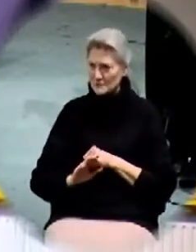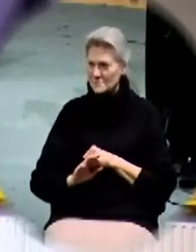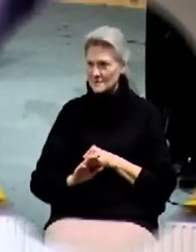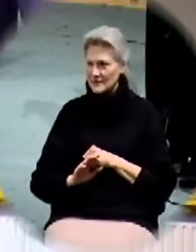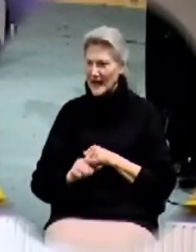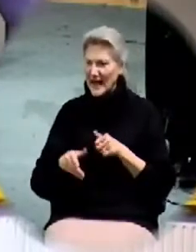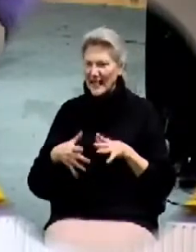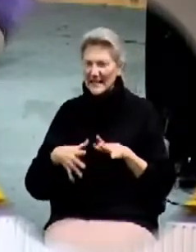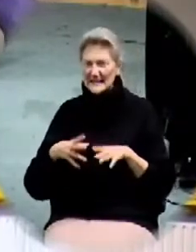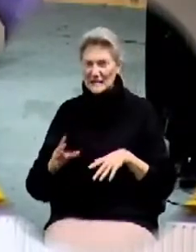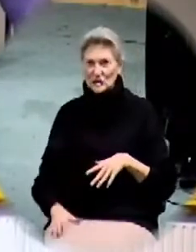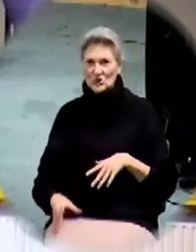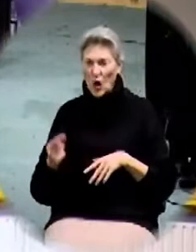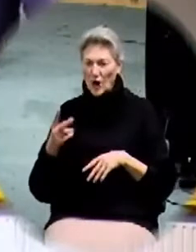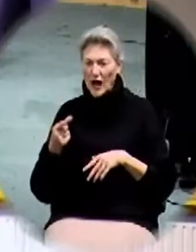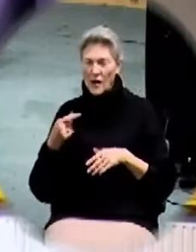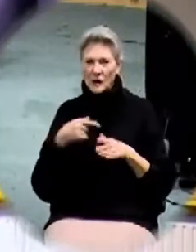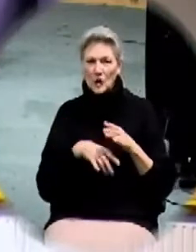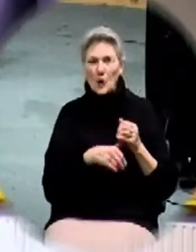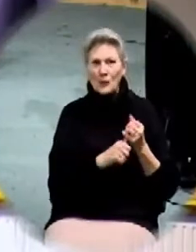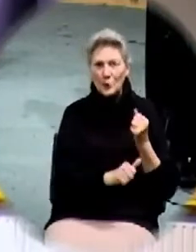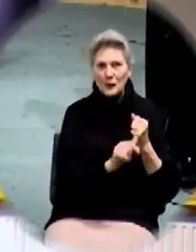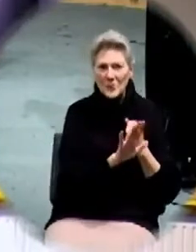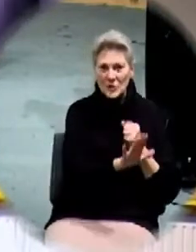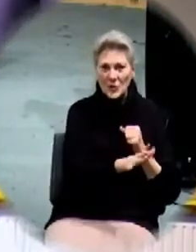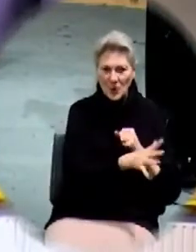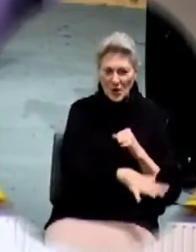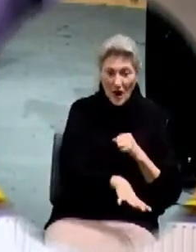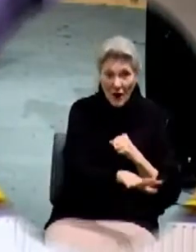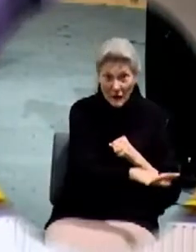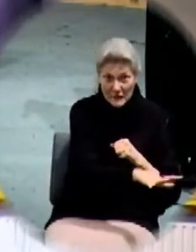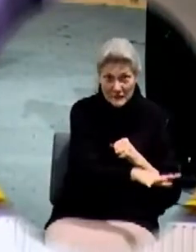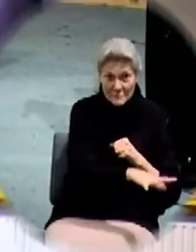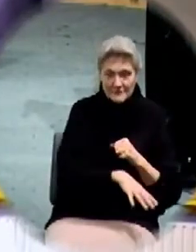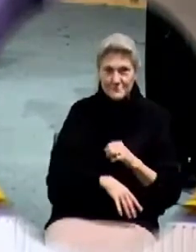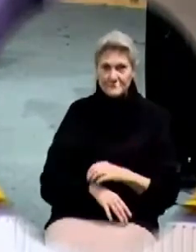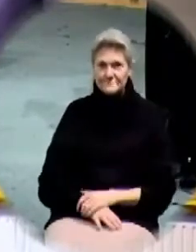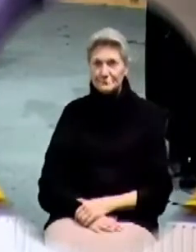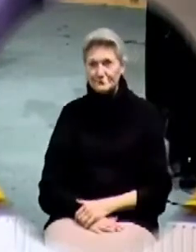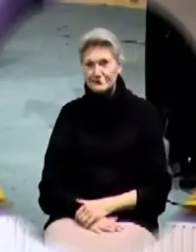He lets his dog out into your yard, and the dog does his business.